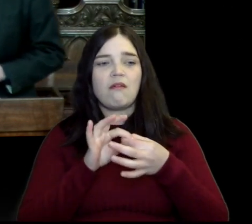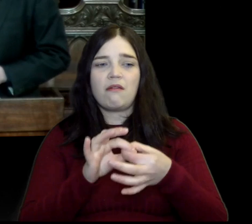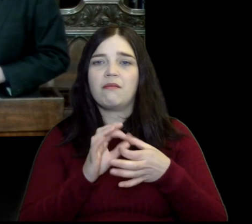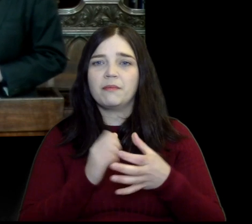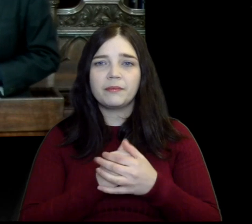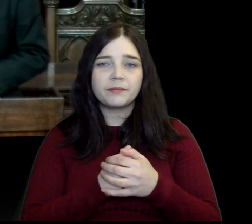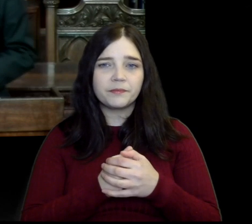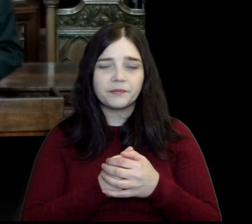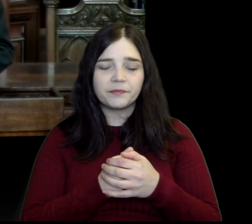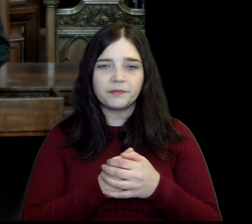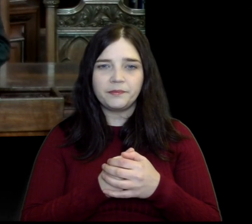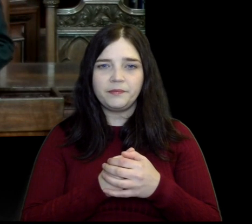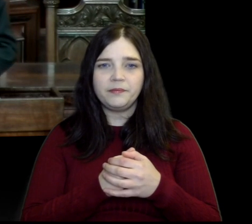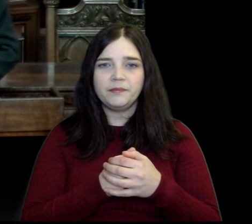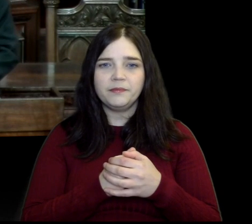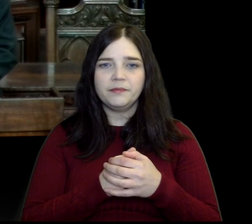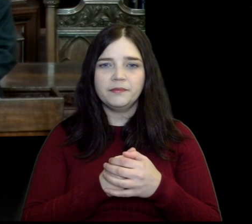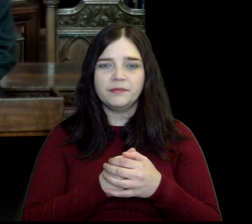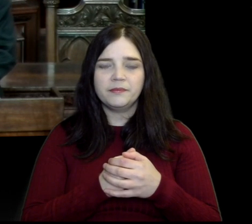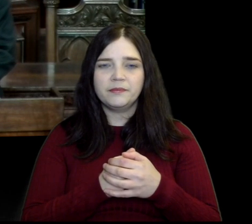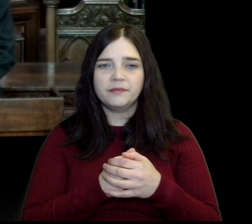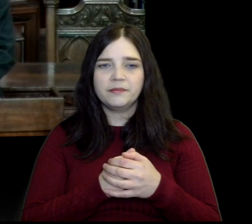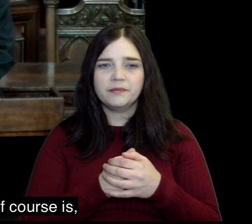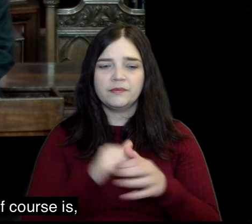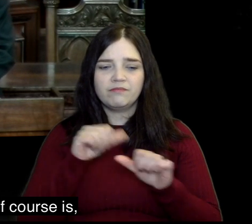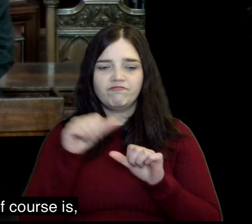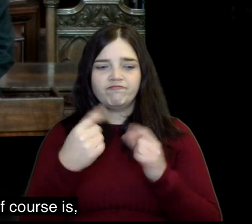God's faithfulness together